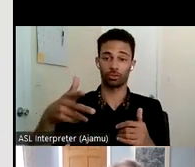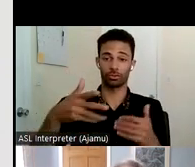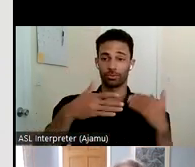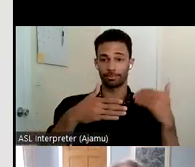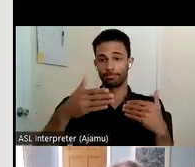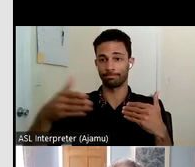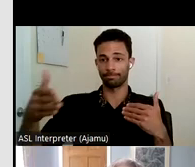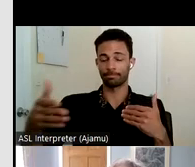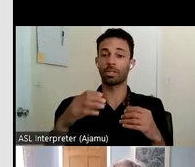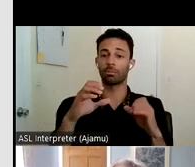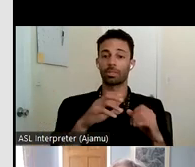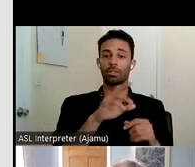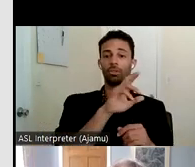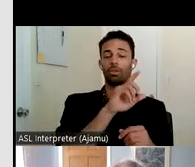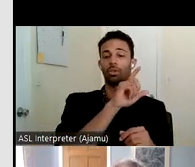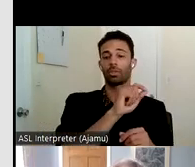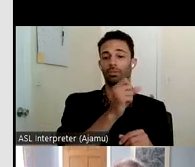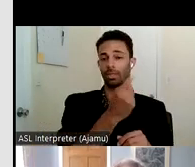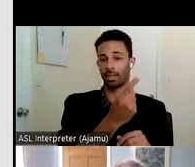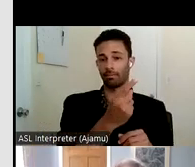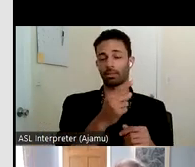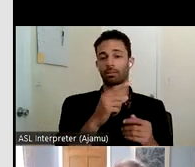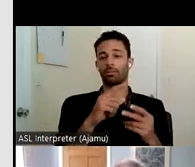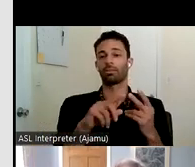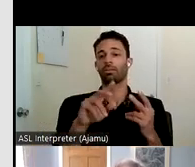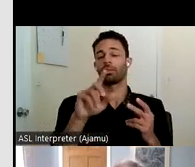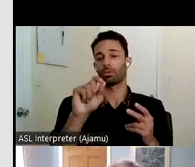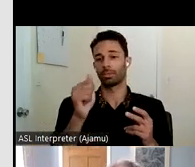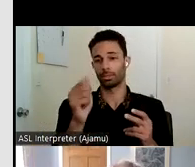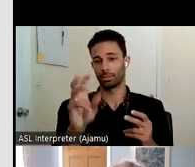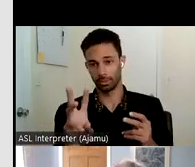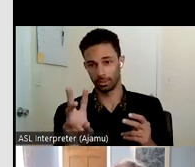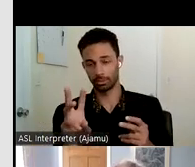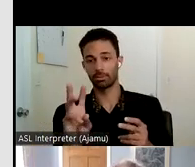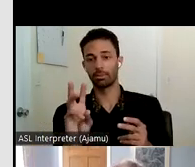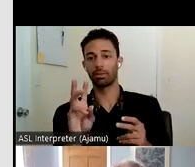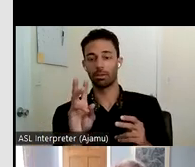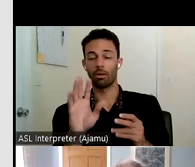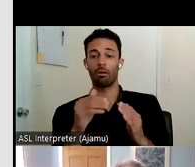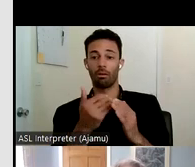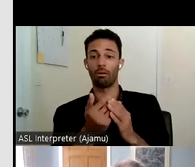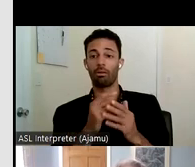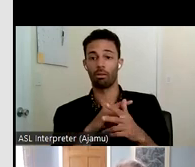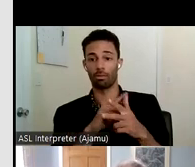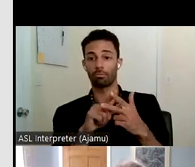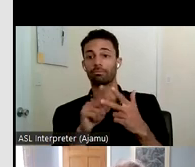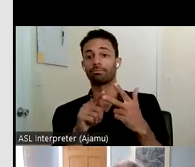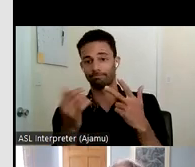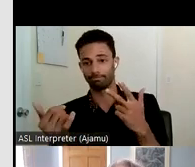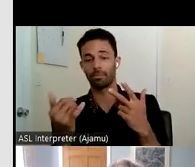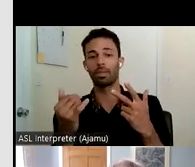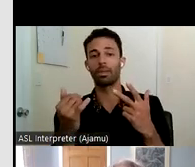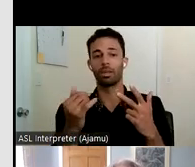versions in 2011 and 2016 and all three reflect the wisdom of many many